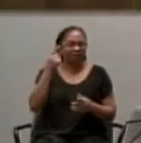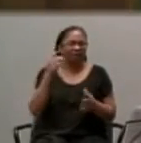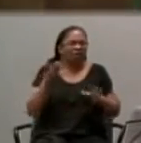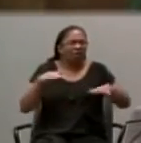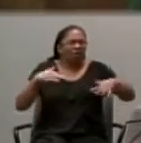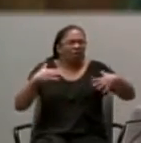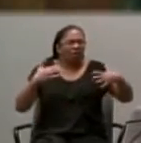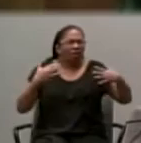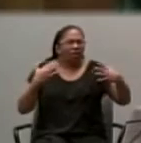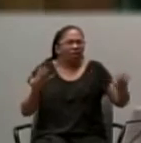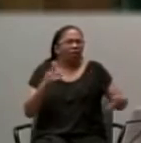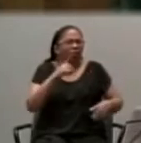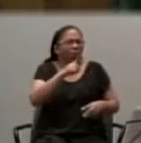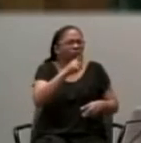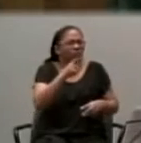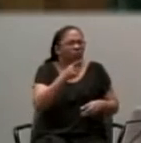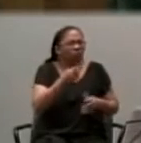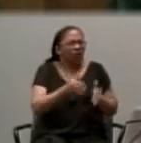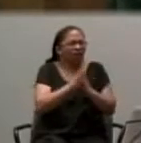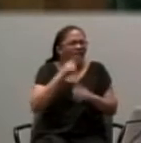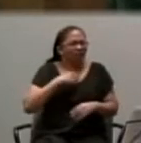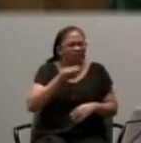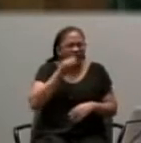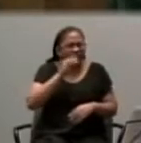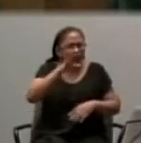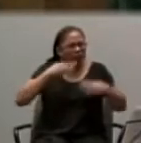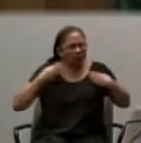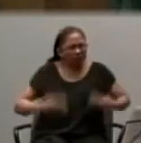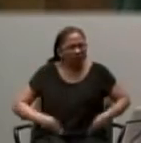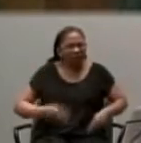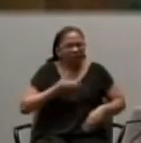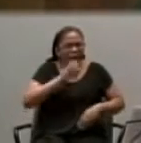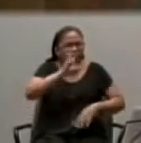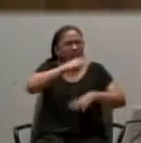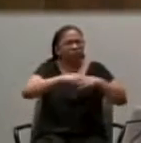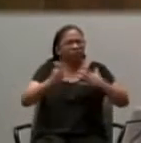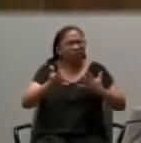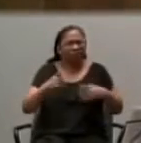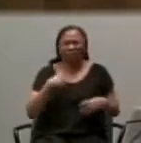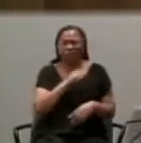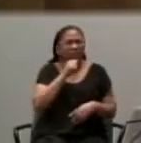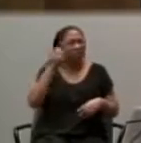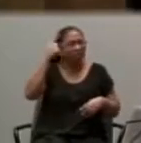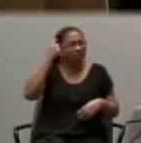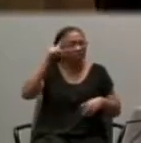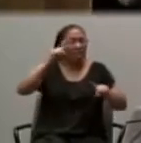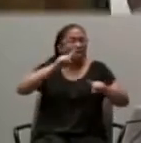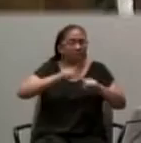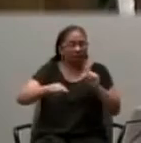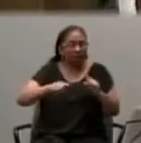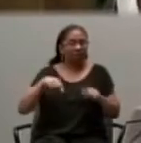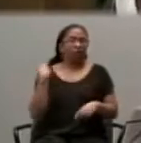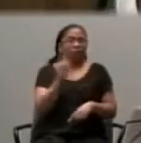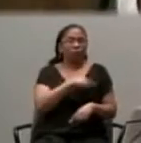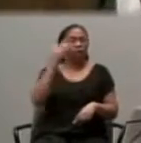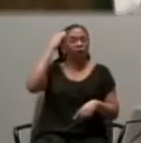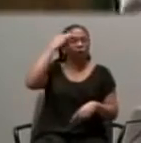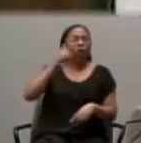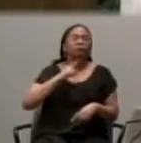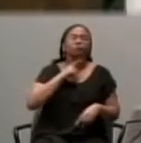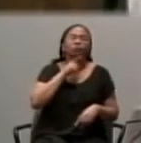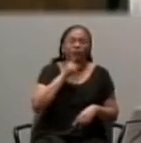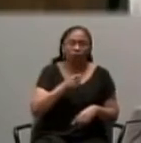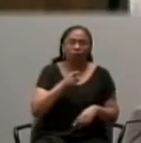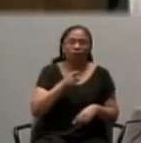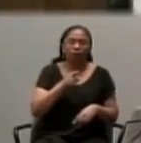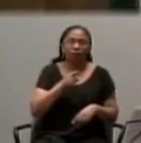earth you could ask us to eat your body and drink your blood. Eat your flesh and drink your blood. But we do know this. We